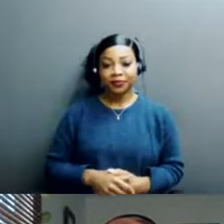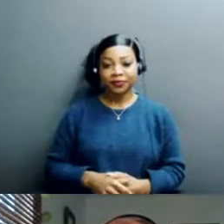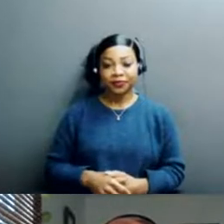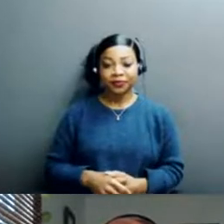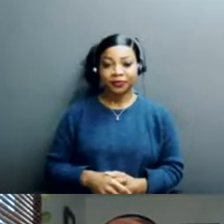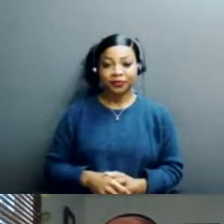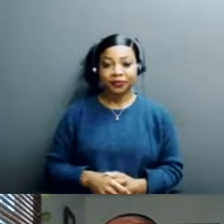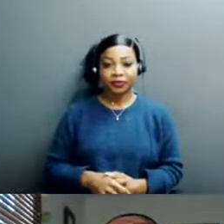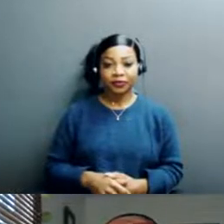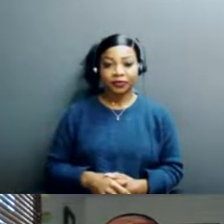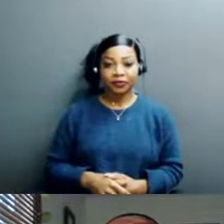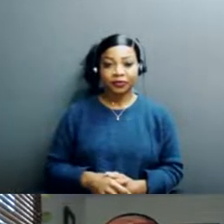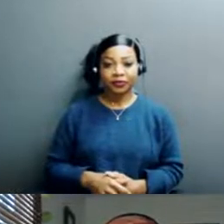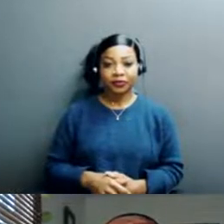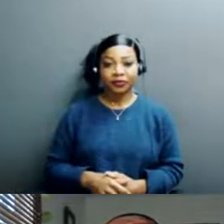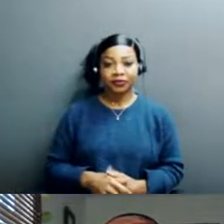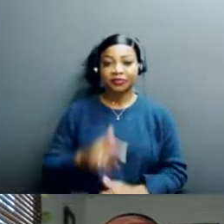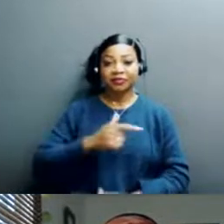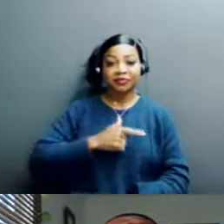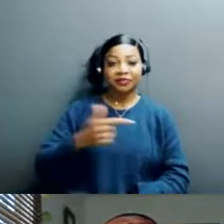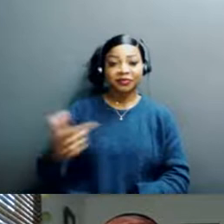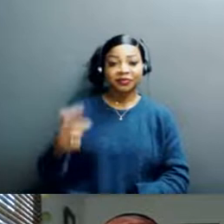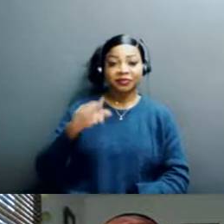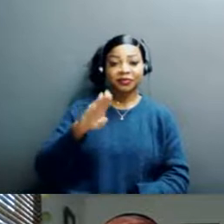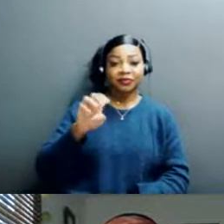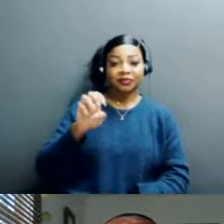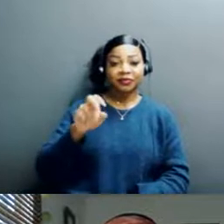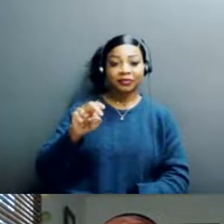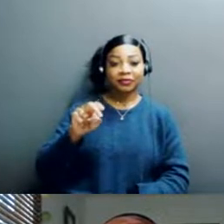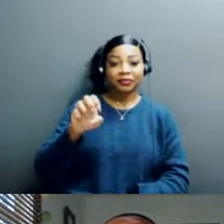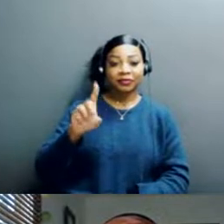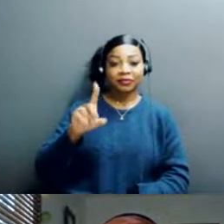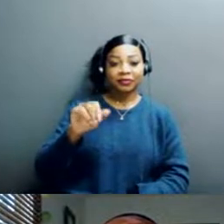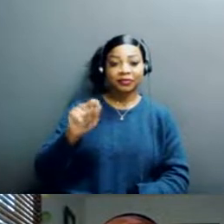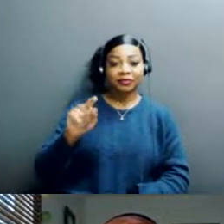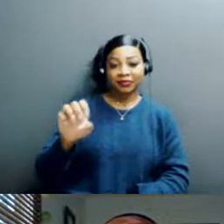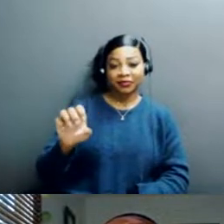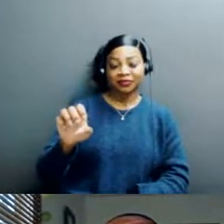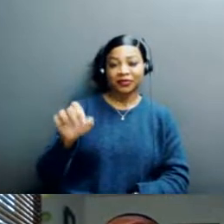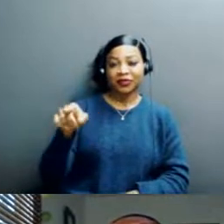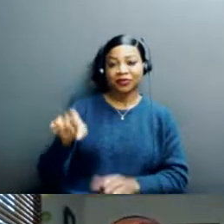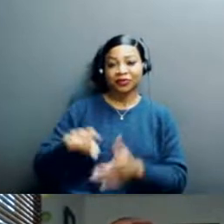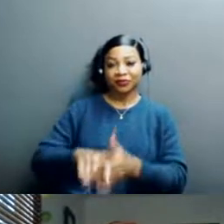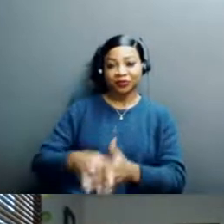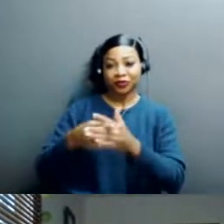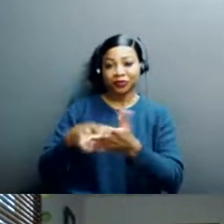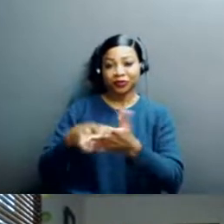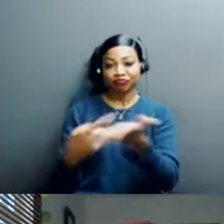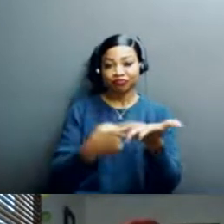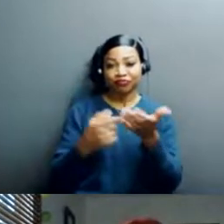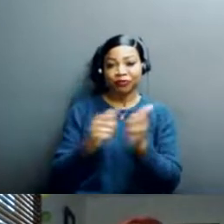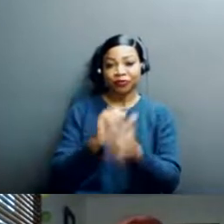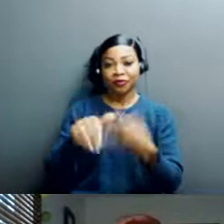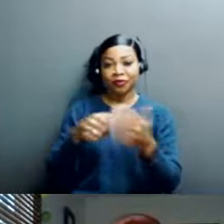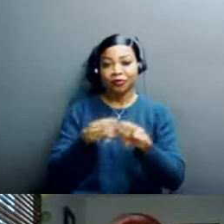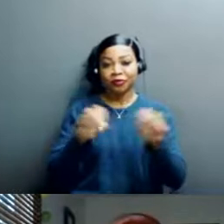So I'm going to turn it over to Benedict, and she can start our conversation with our speakers today. Thank you, Reanne. So